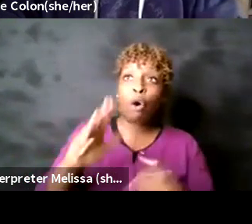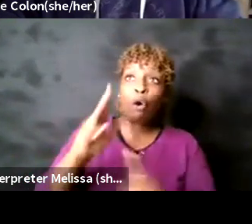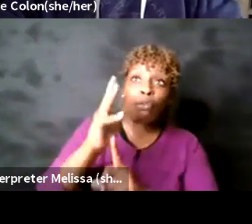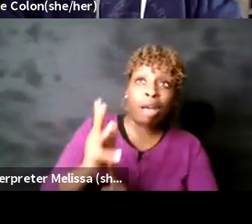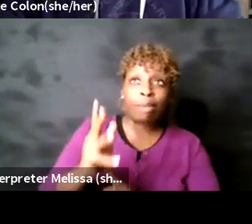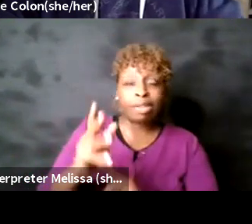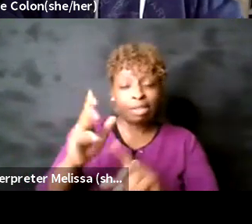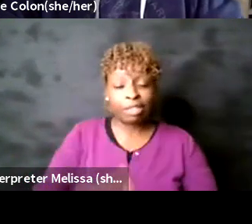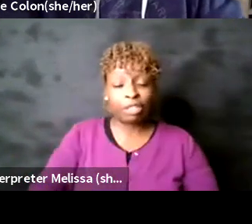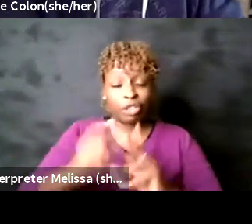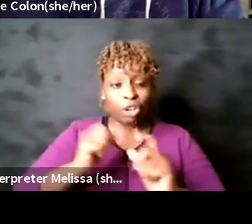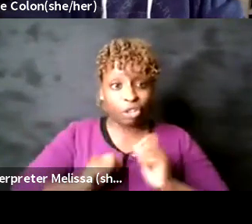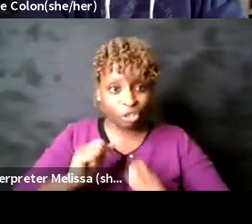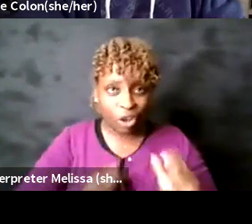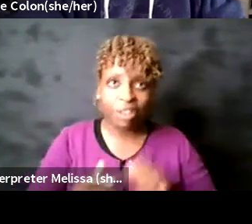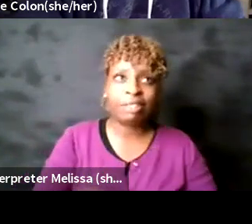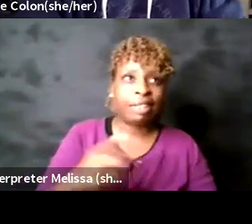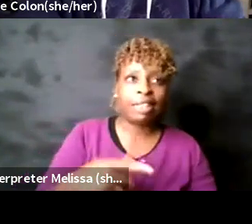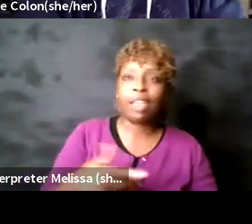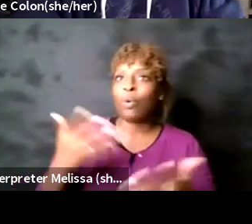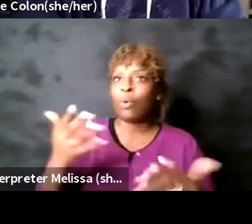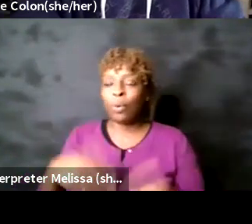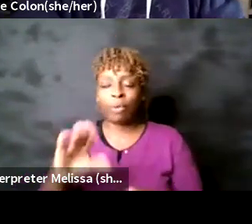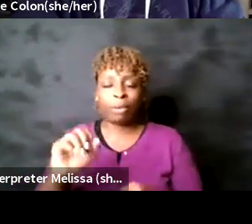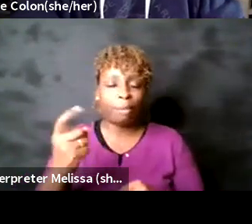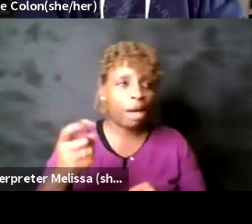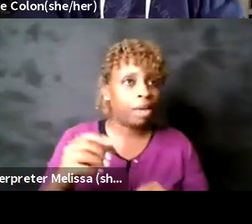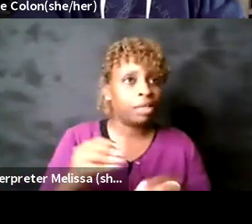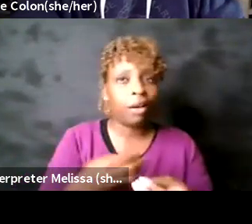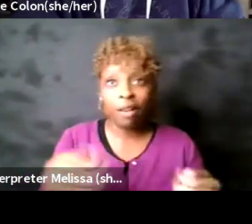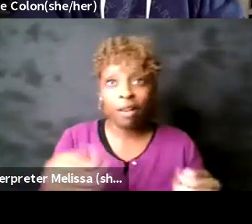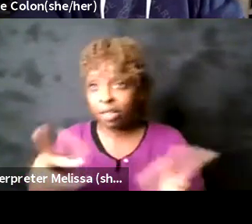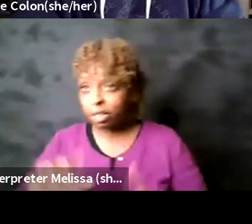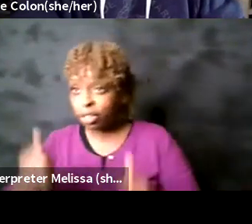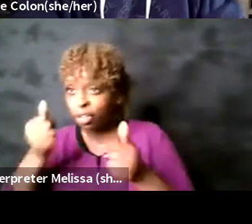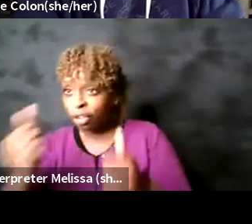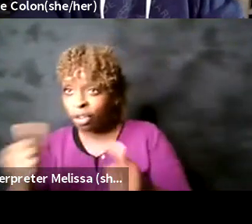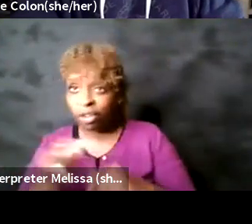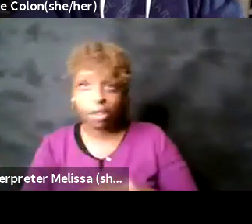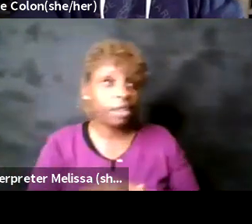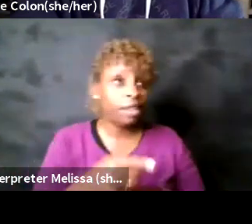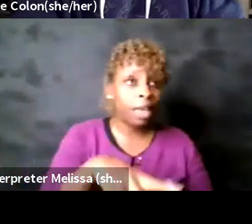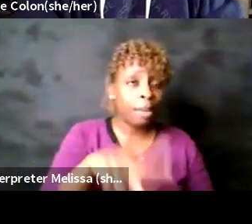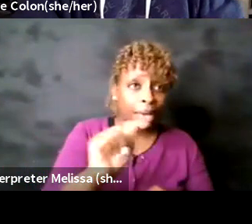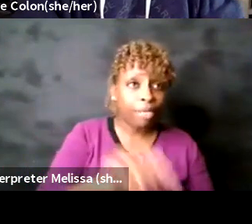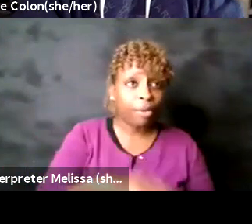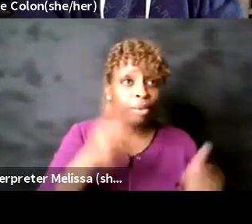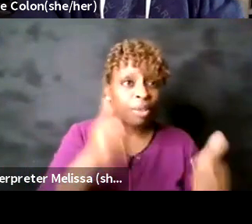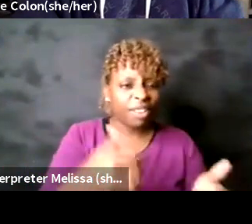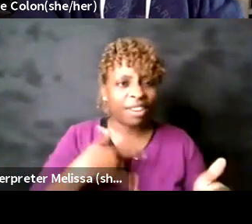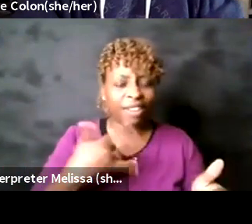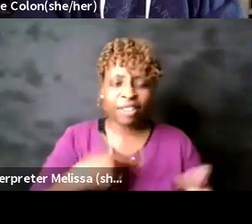box office line cleared and the concessions line cleared and the restroom cleared and we've got two floors to handle and it does feel like go go go